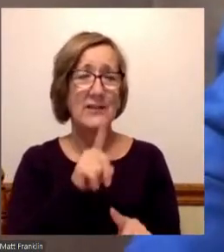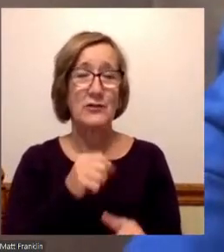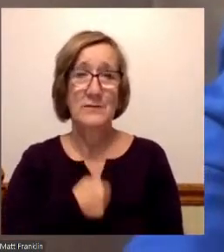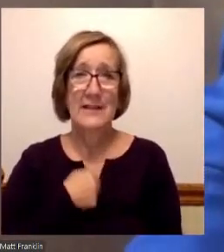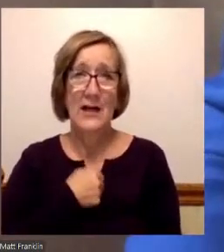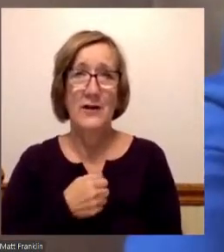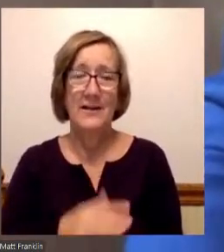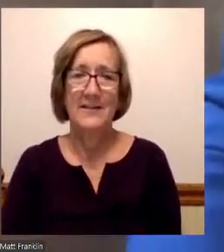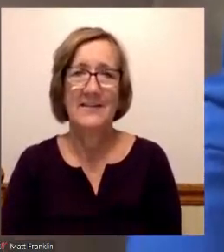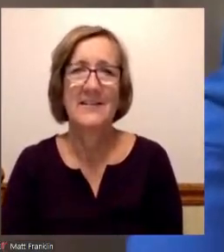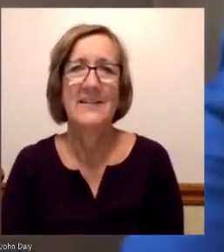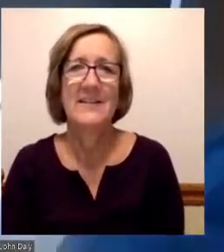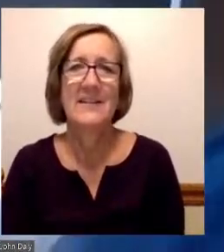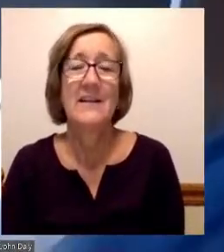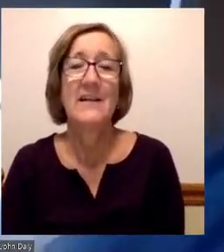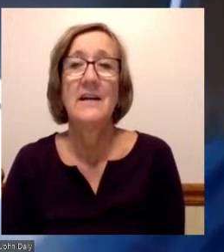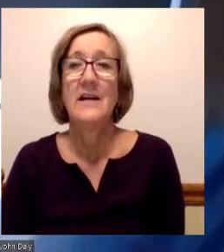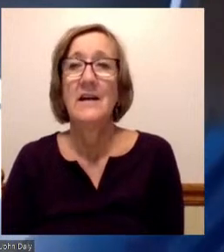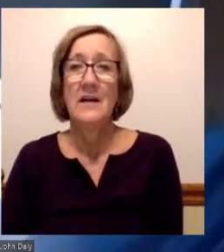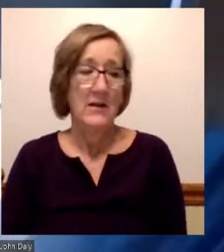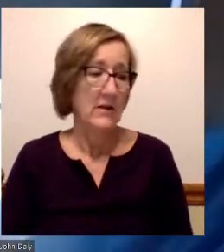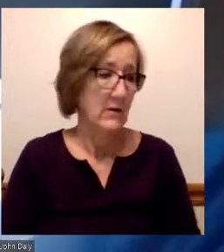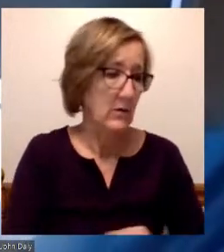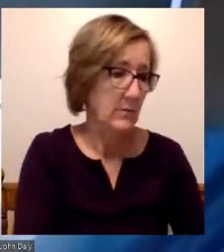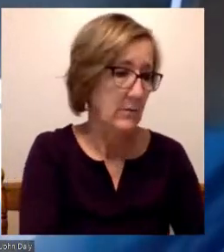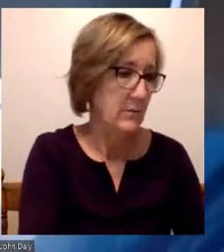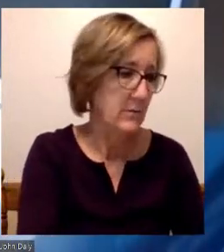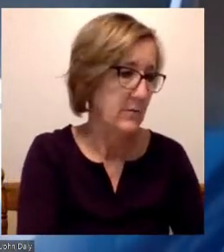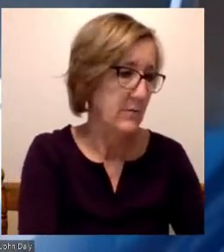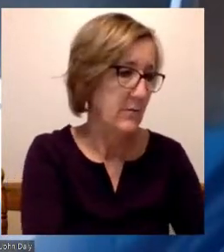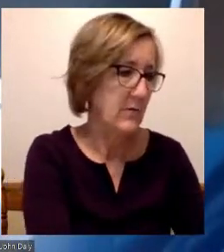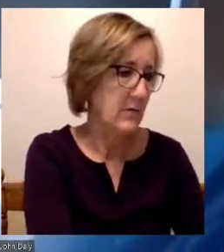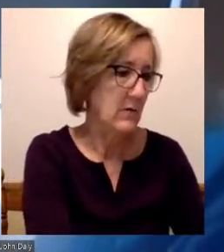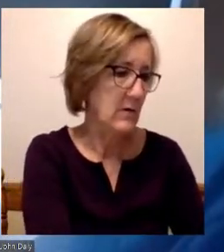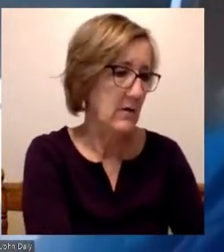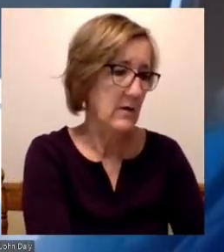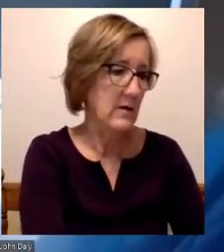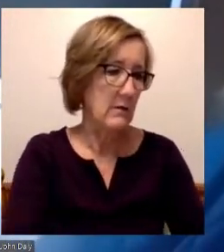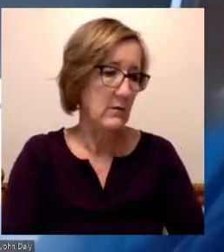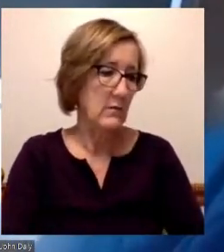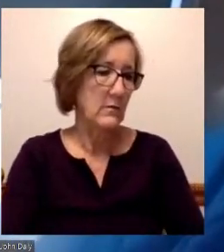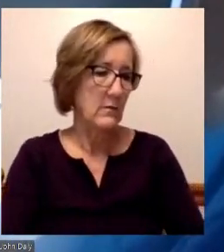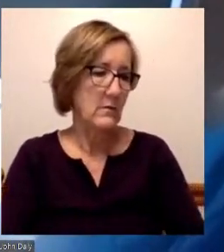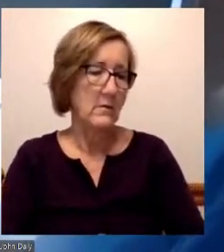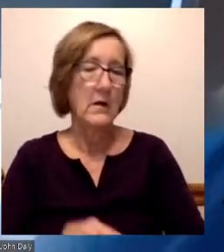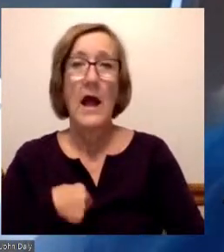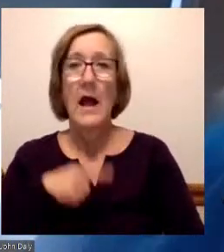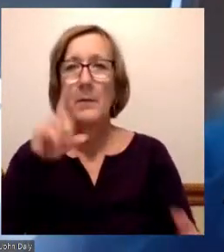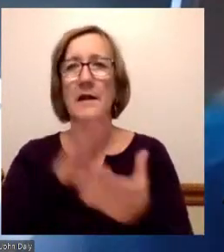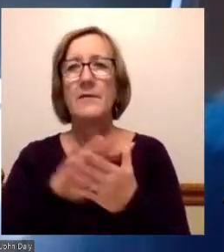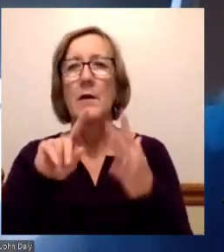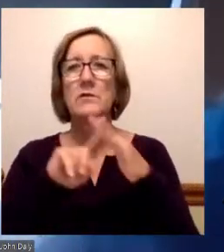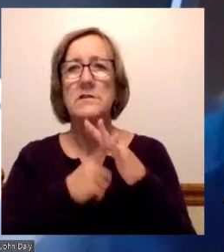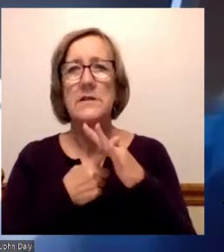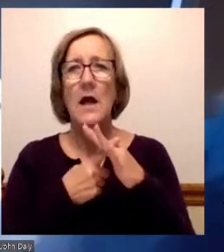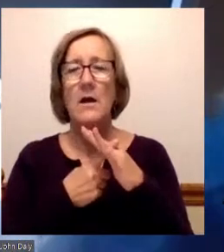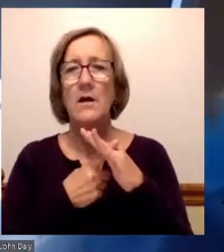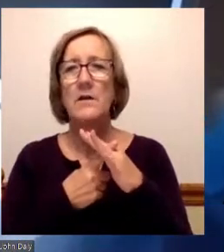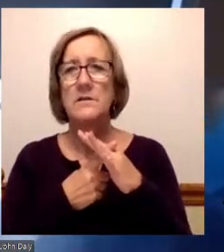that I'll start with the